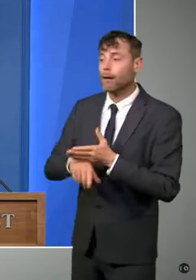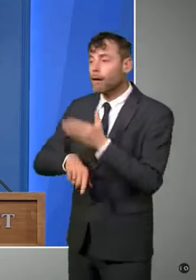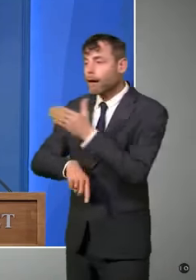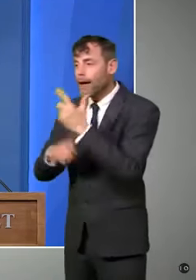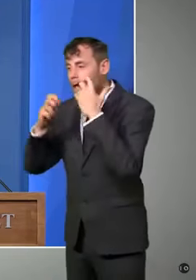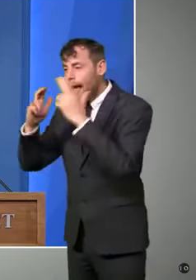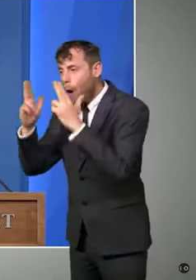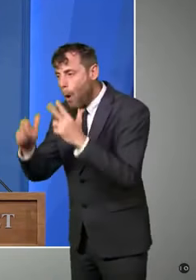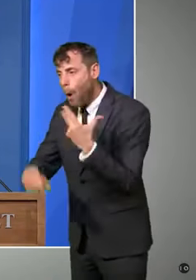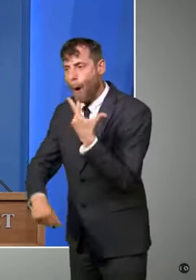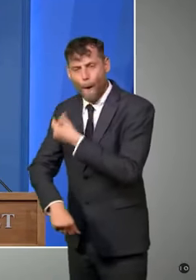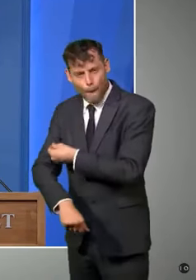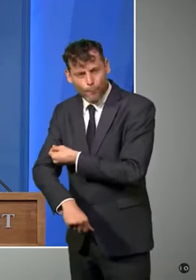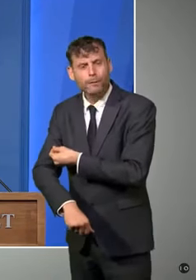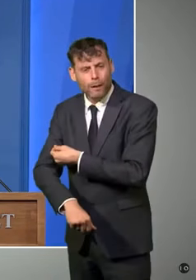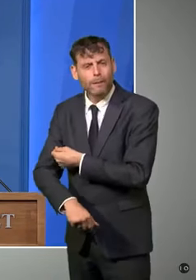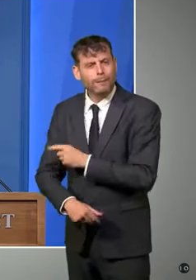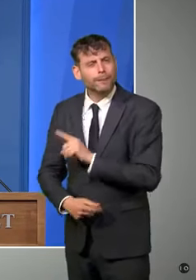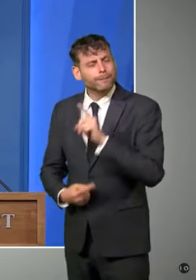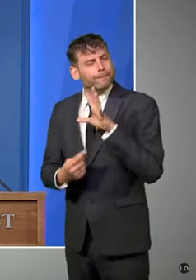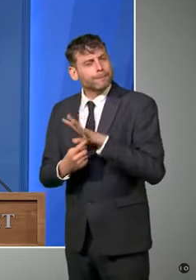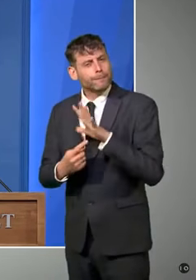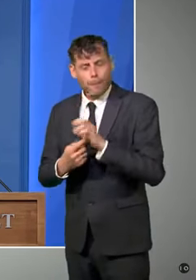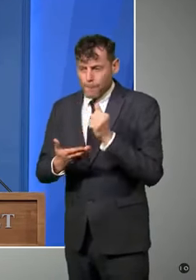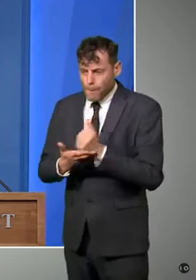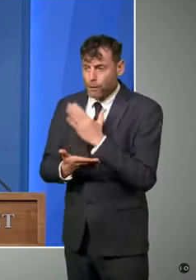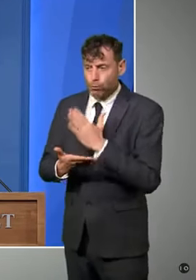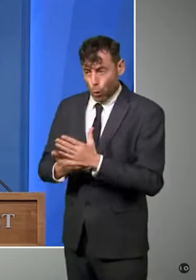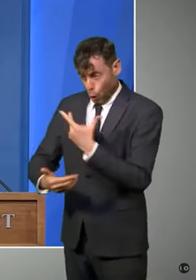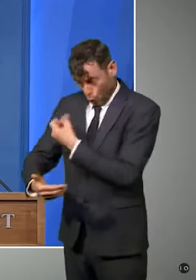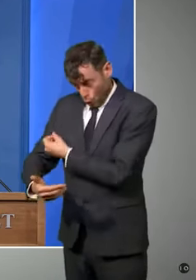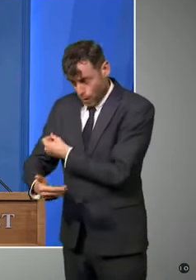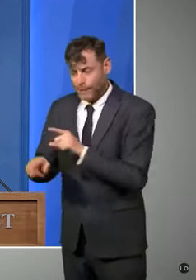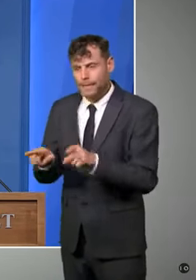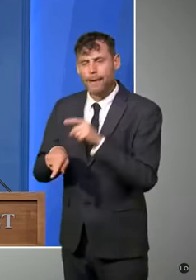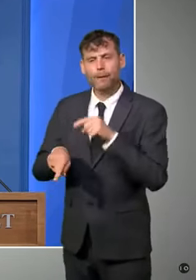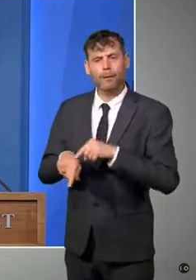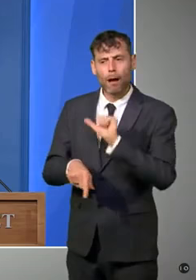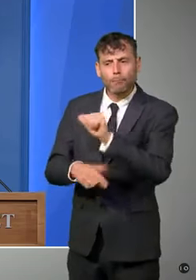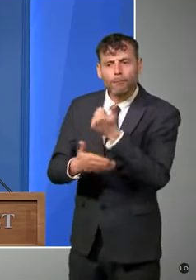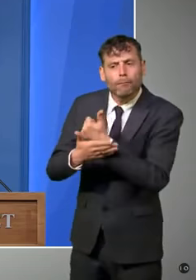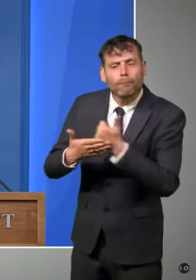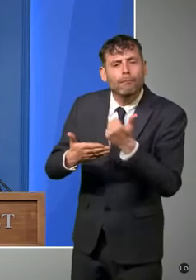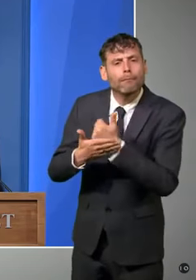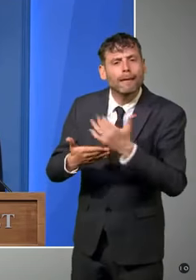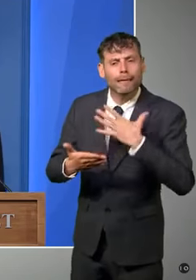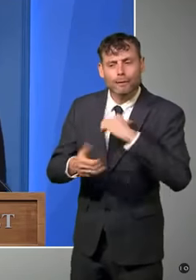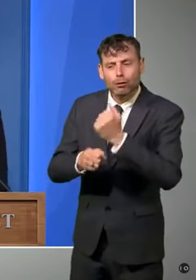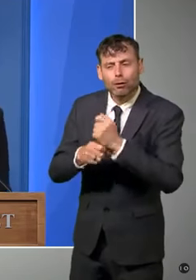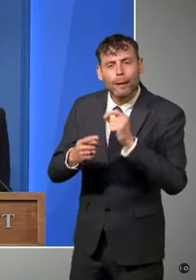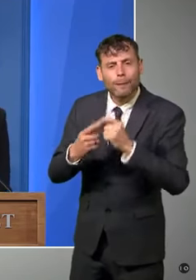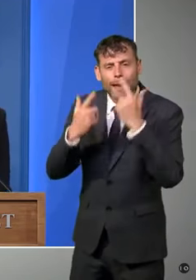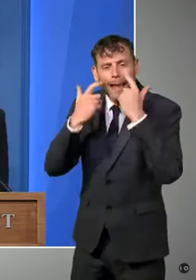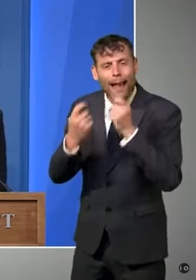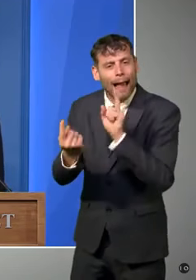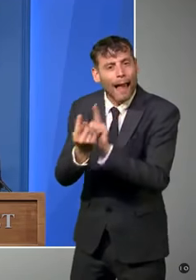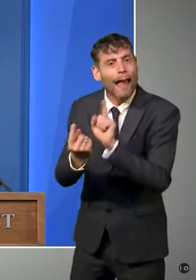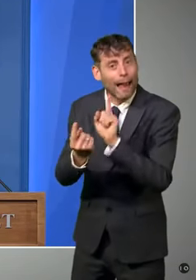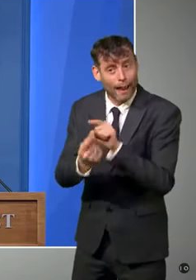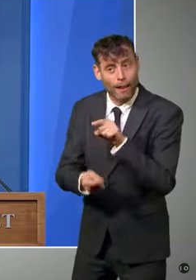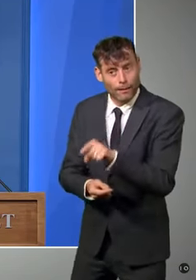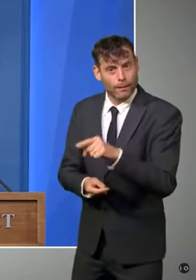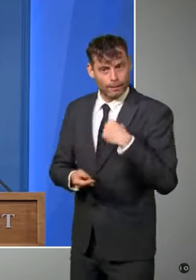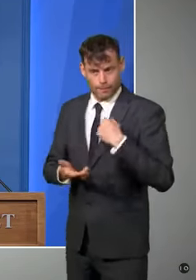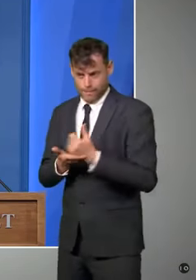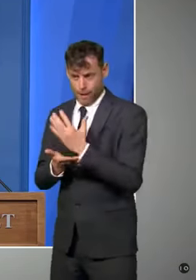that my patients can get the care that they need from the NHS when they need it. It was on the 8th of February, when I was last on a podium